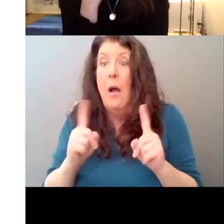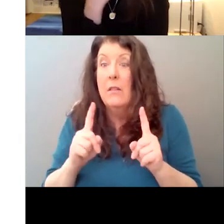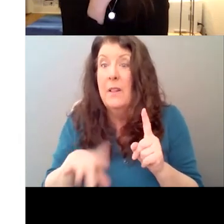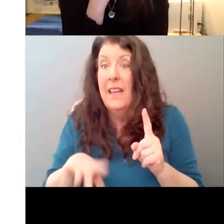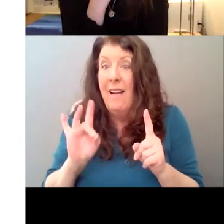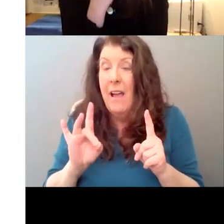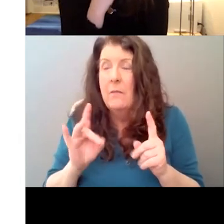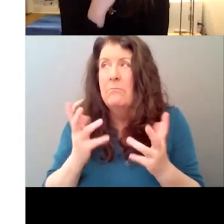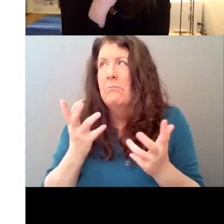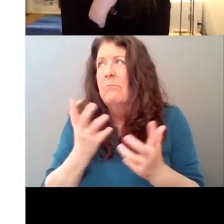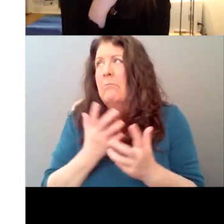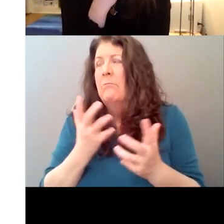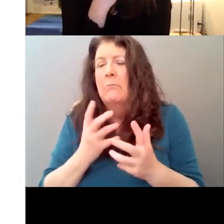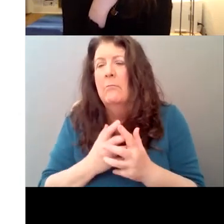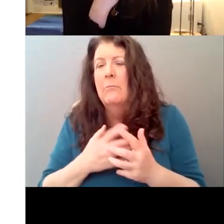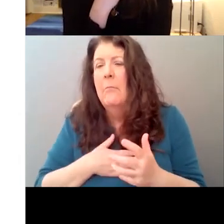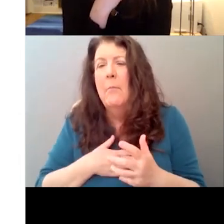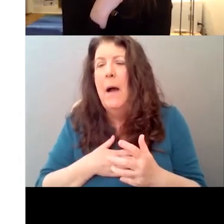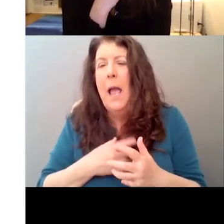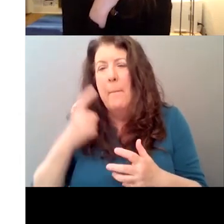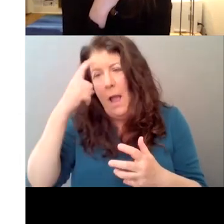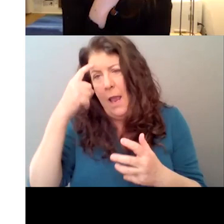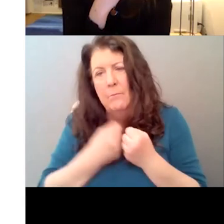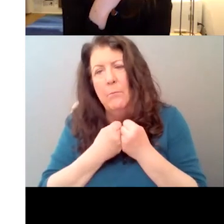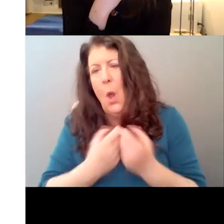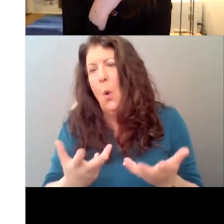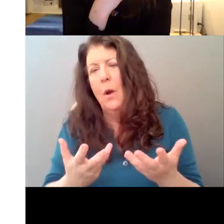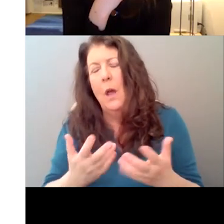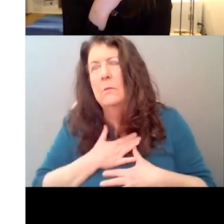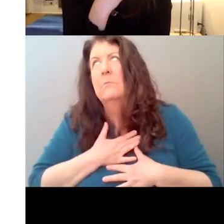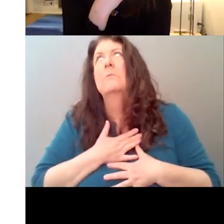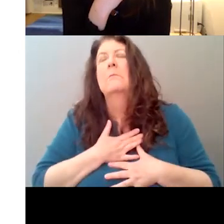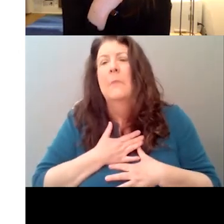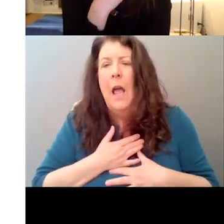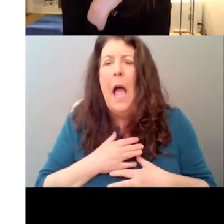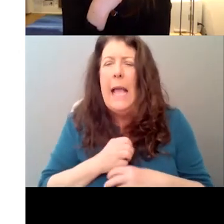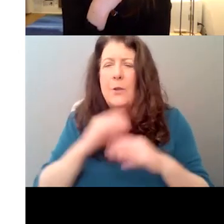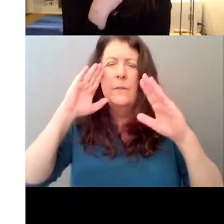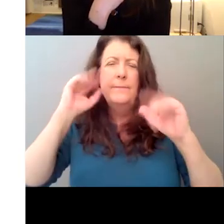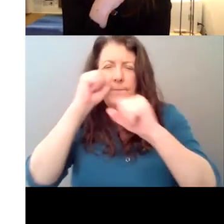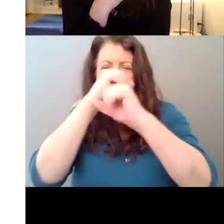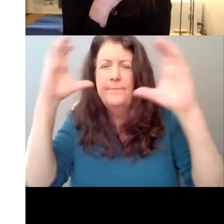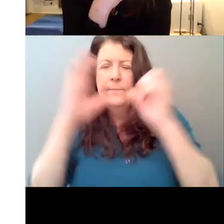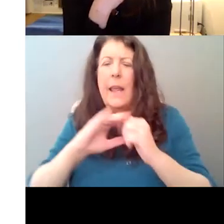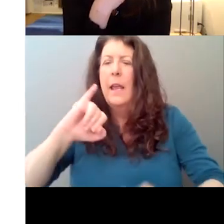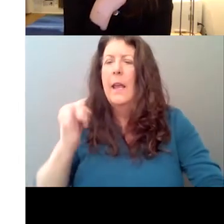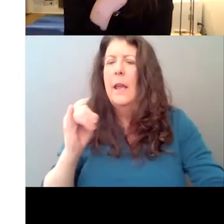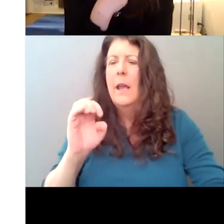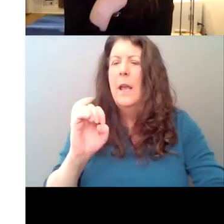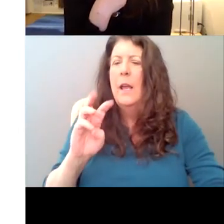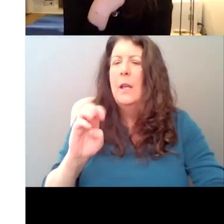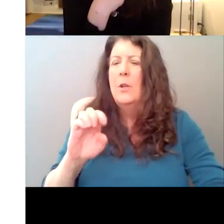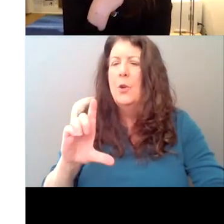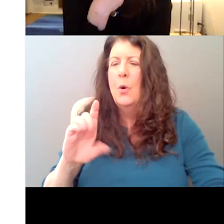but I guess I did, I did think we would be in a kind of jewel box theater type space, which is something that I'm